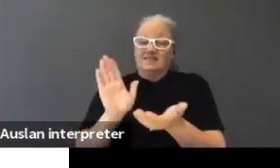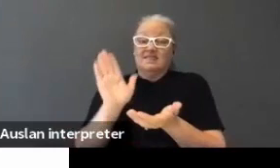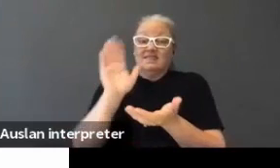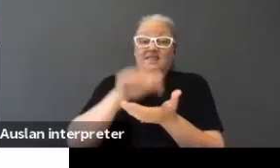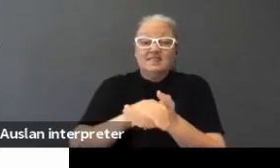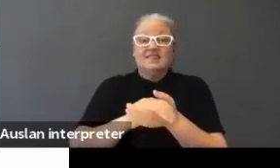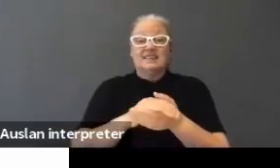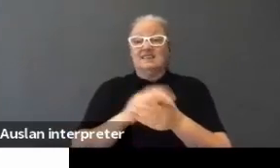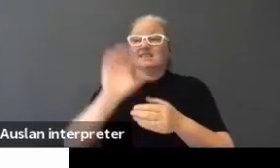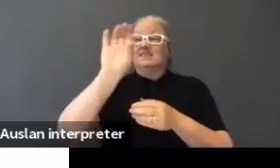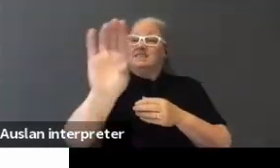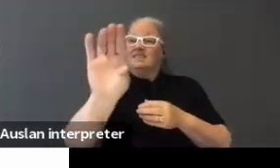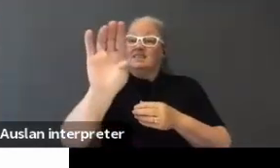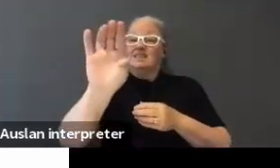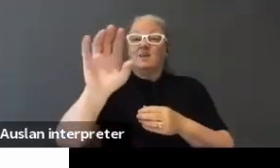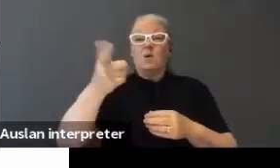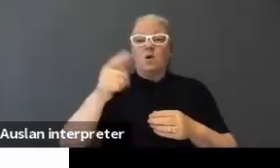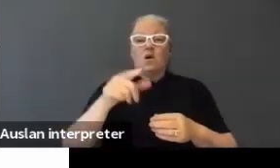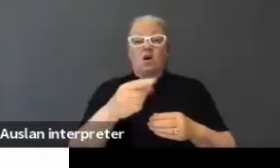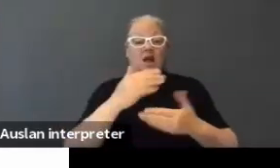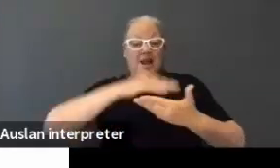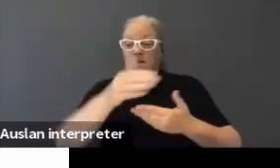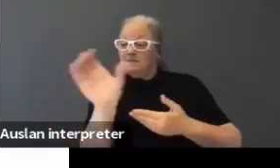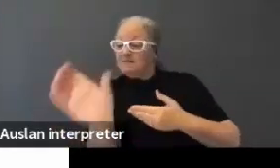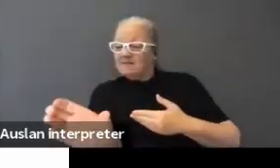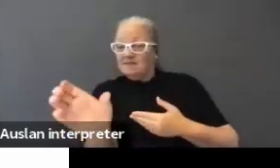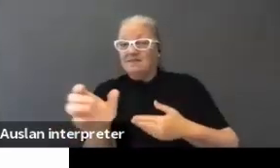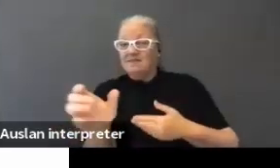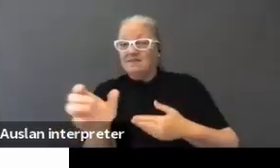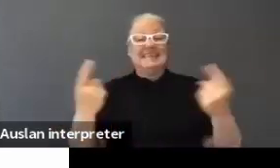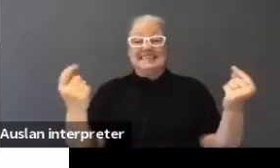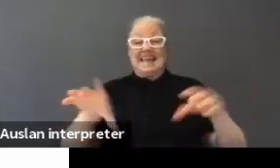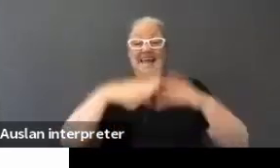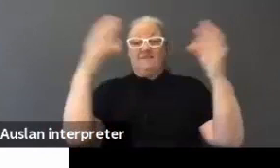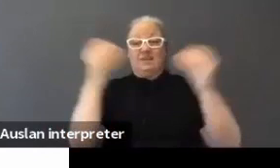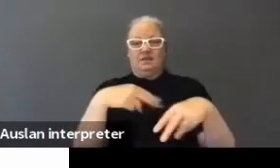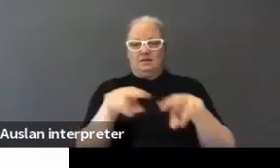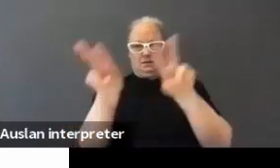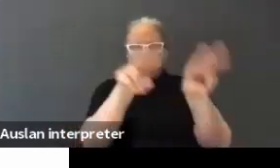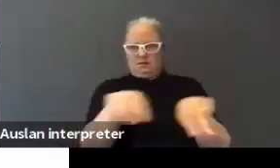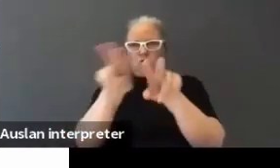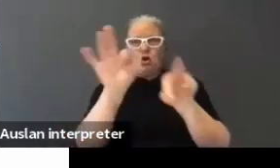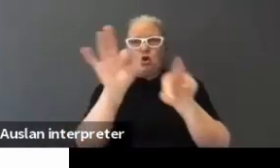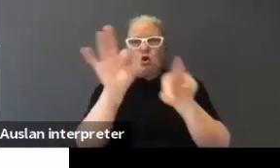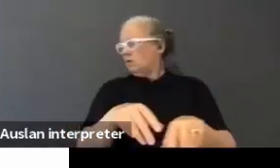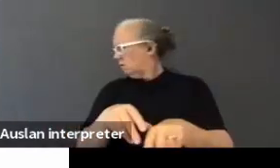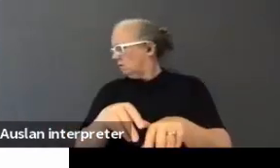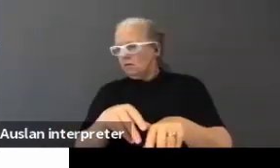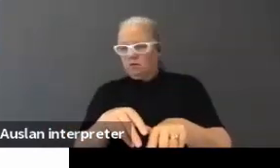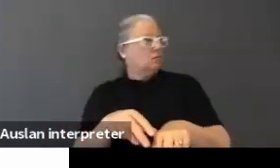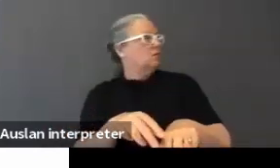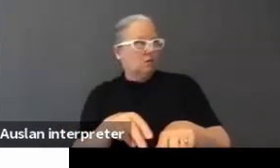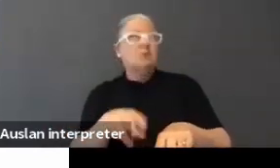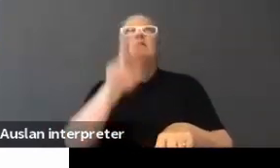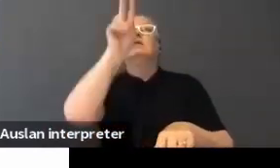screen. I can sit it on the edge of my laptop. Visually, everything's in the same frame for me. This is what you need to think about